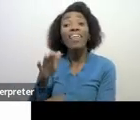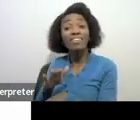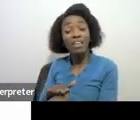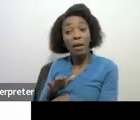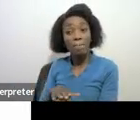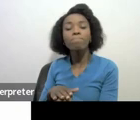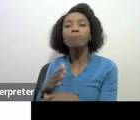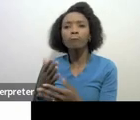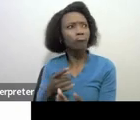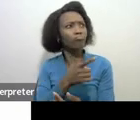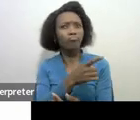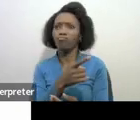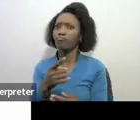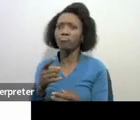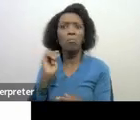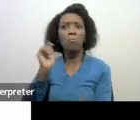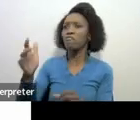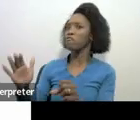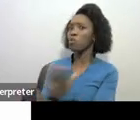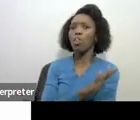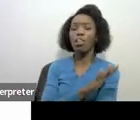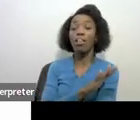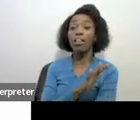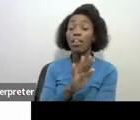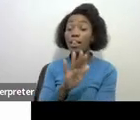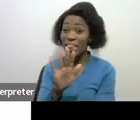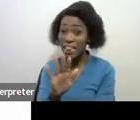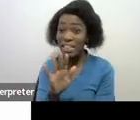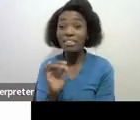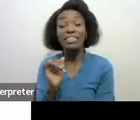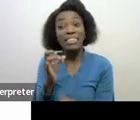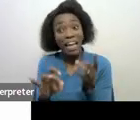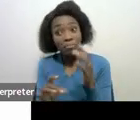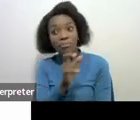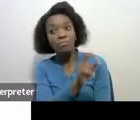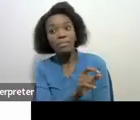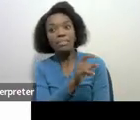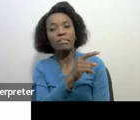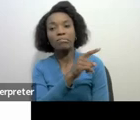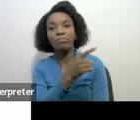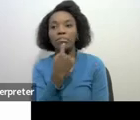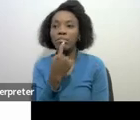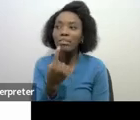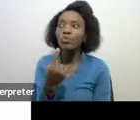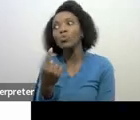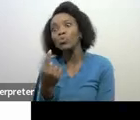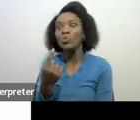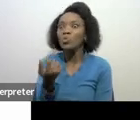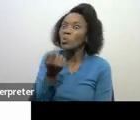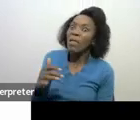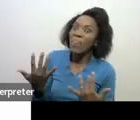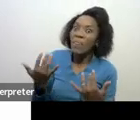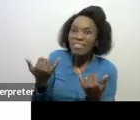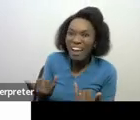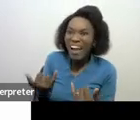get done in full or in other instances a person would then ask for payment arrangements due to the fact that he